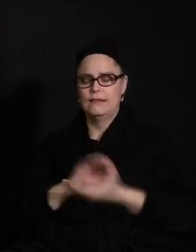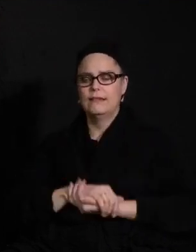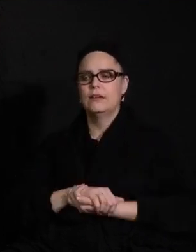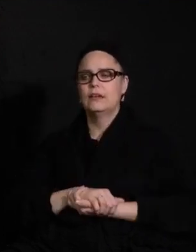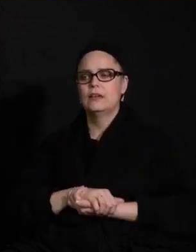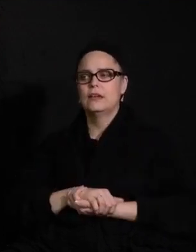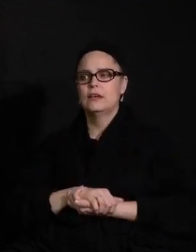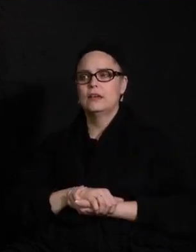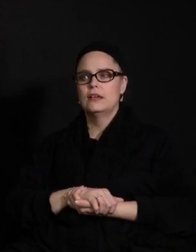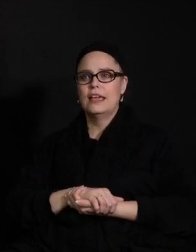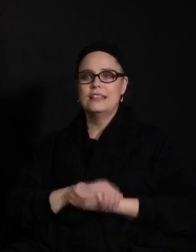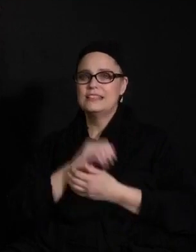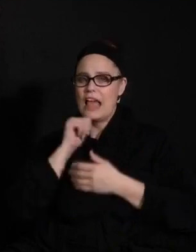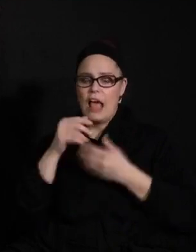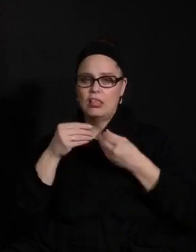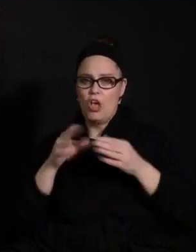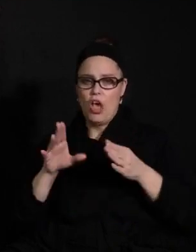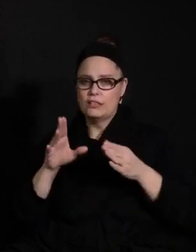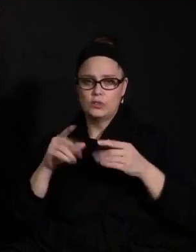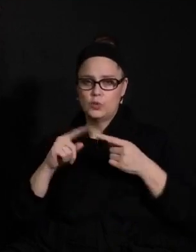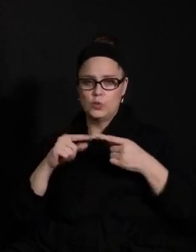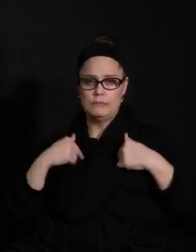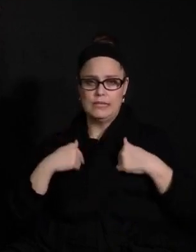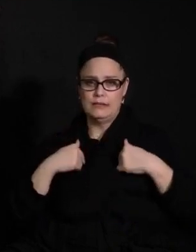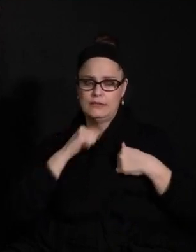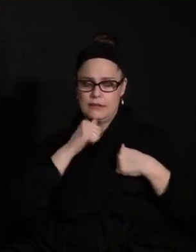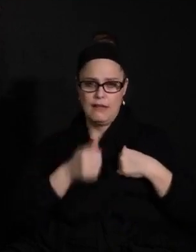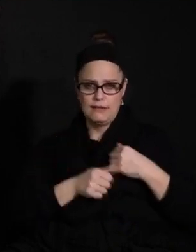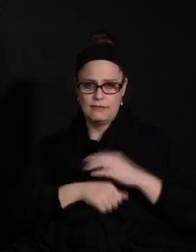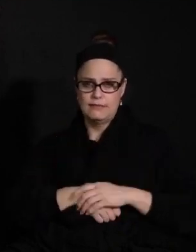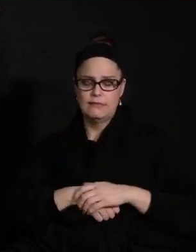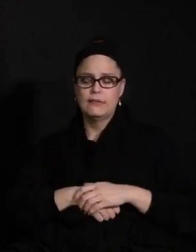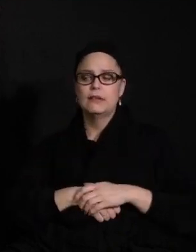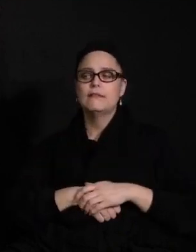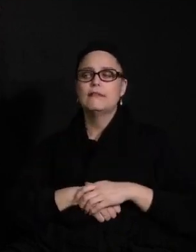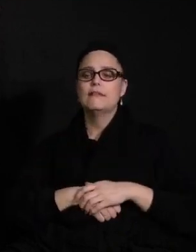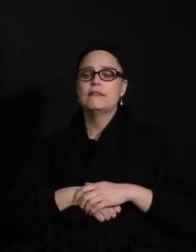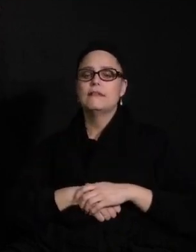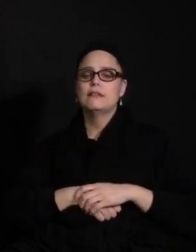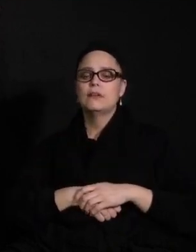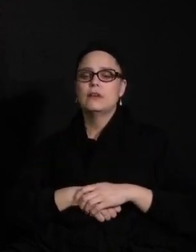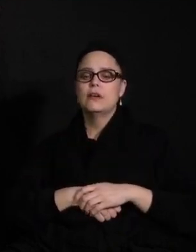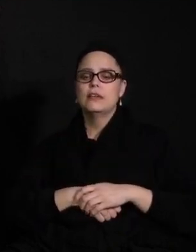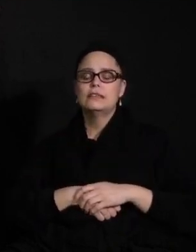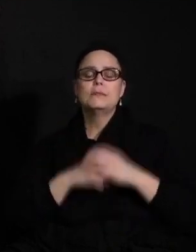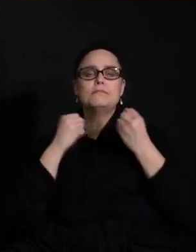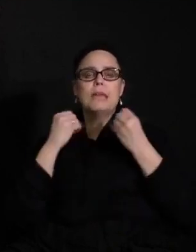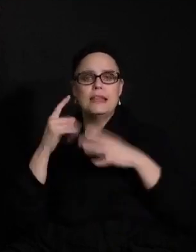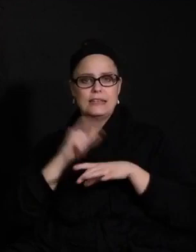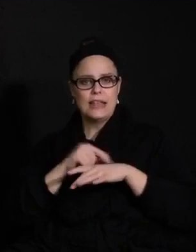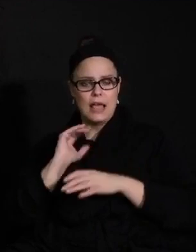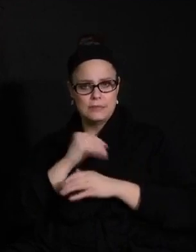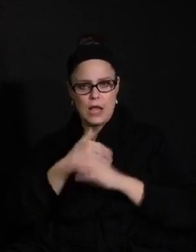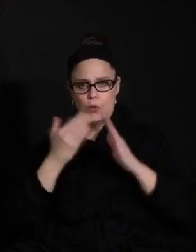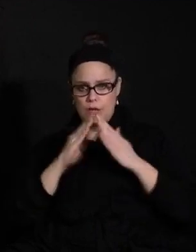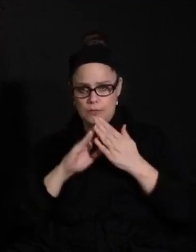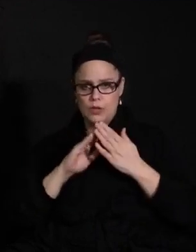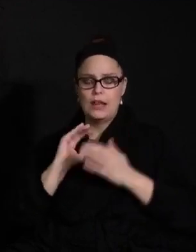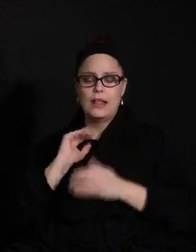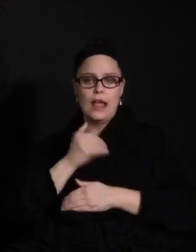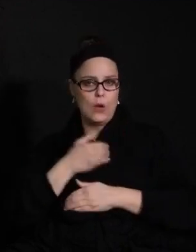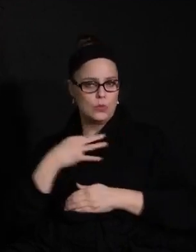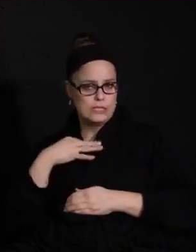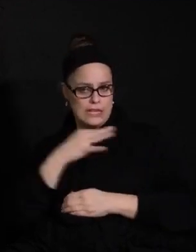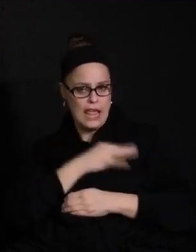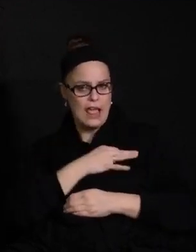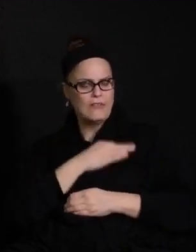And it isn't lost on me at all. And what I want you to know is that I think many times our community, and especially our staff, you know,